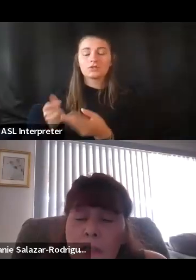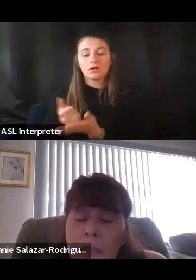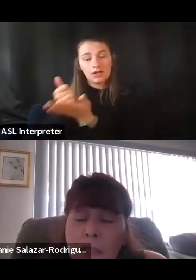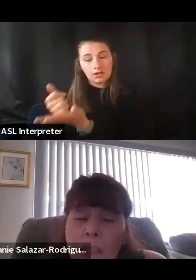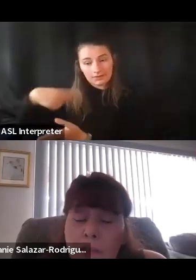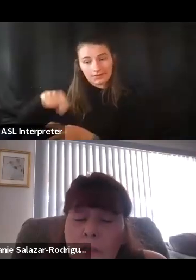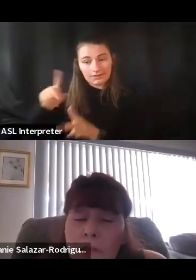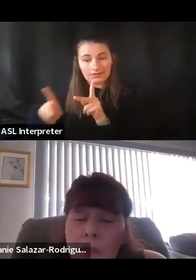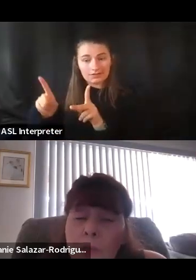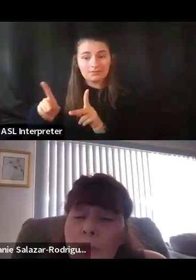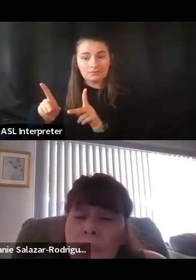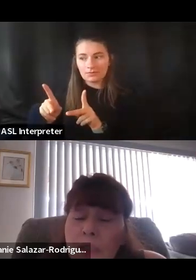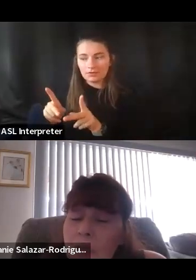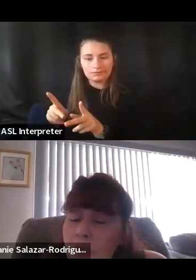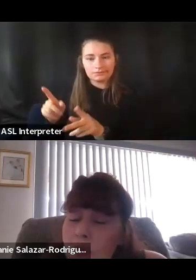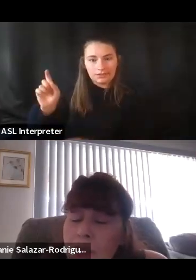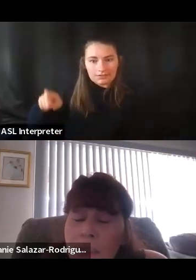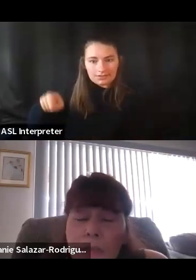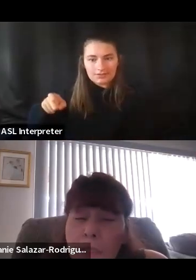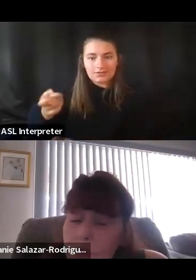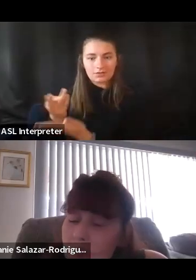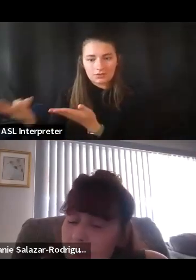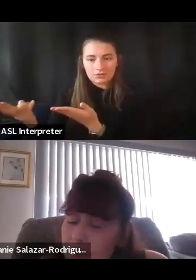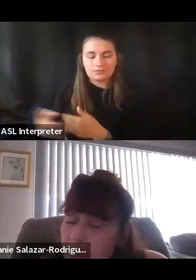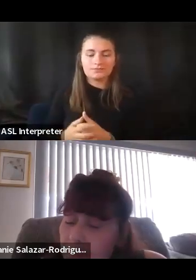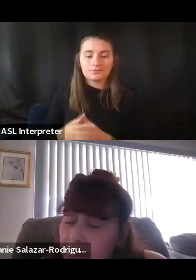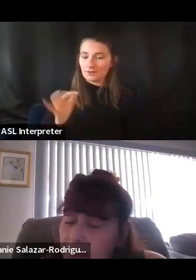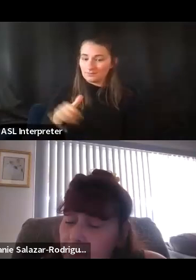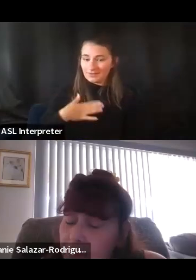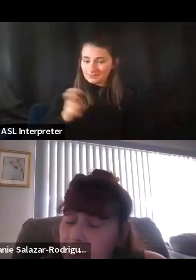necessary and that they deserve as human beings. So that's kind of my journey.